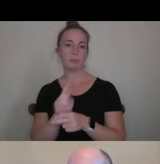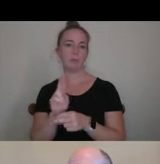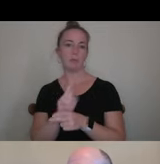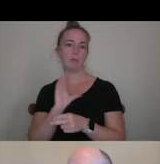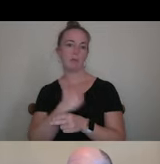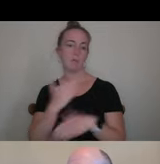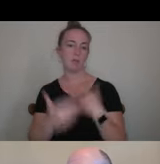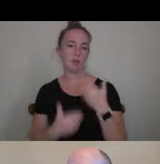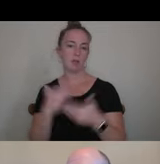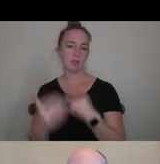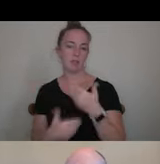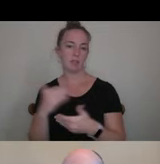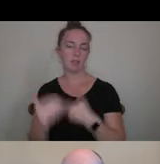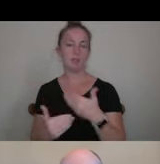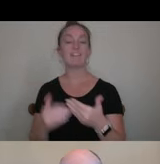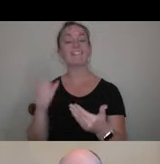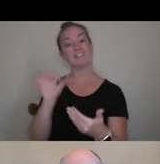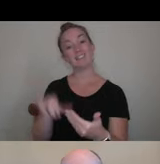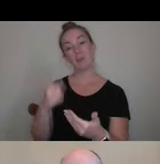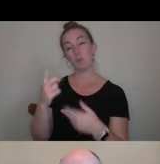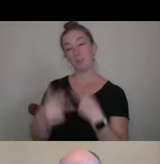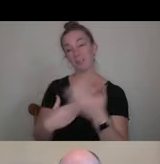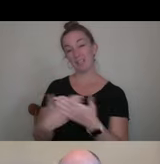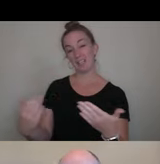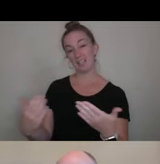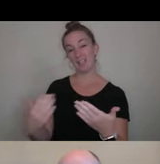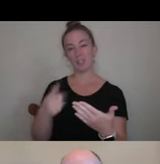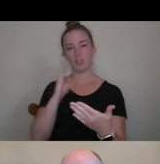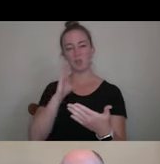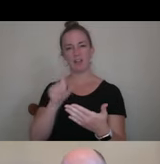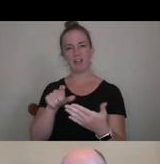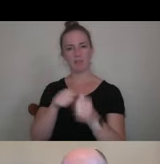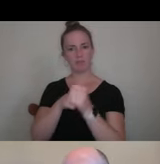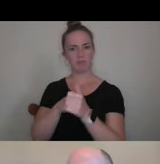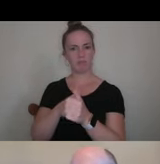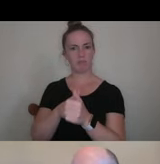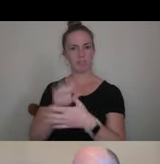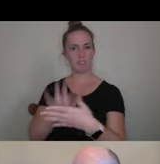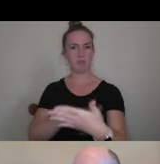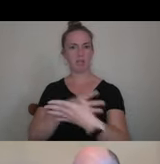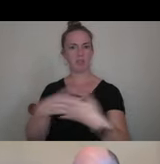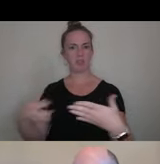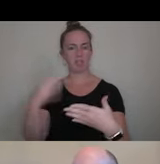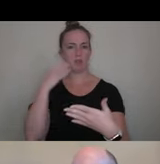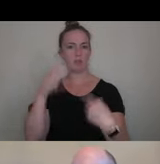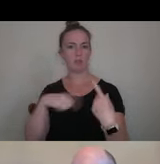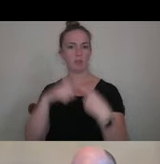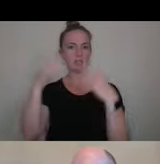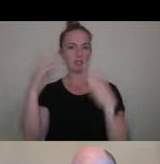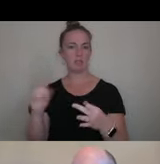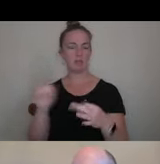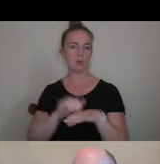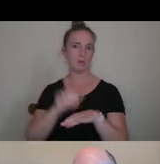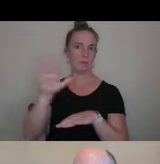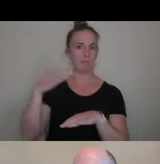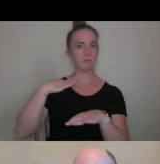process. Um, that's one of those things you'll just sort of have to keep track of on a spreadsheet when you decide where you're going to apply, whether